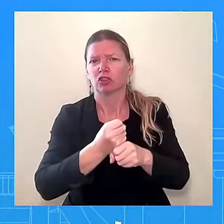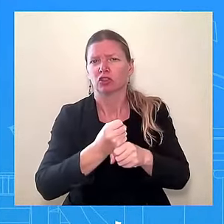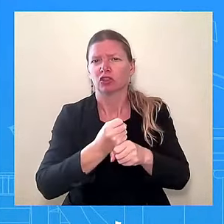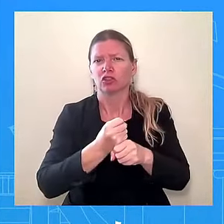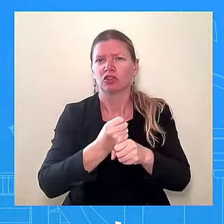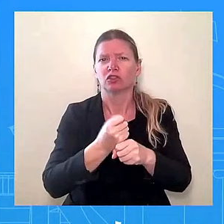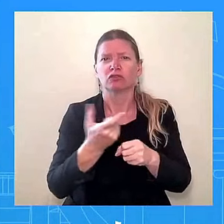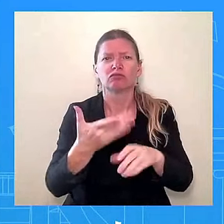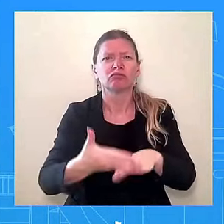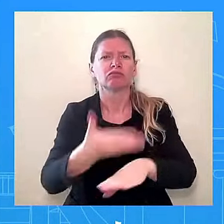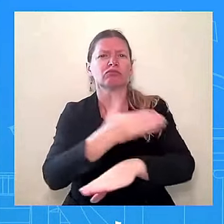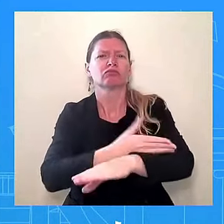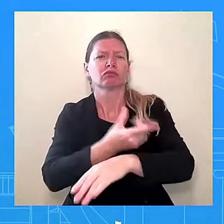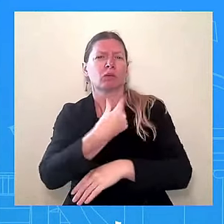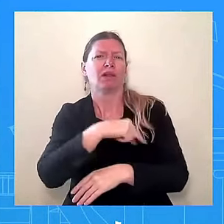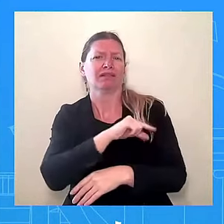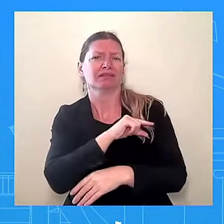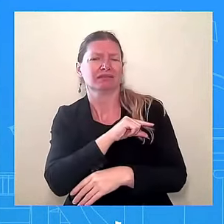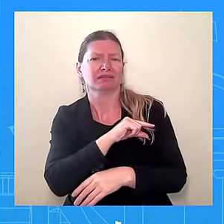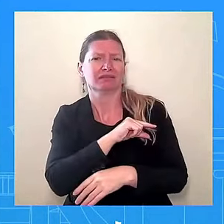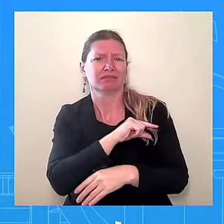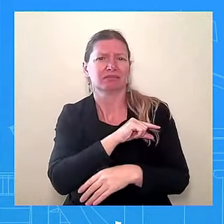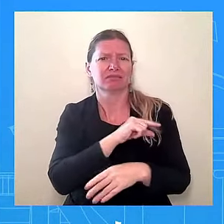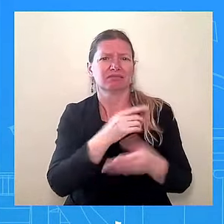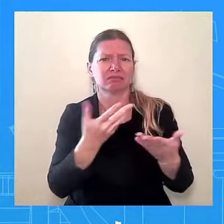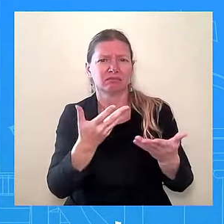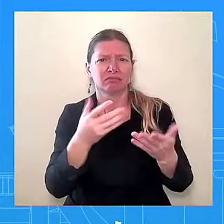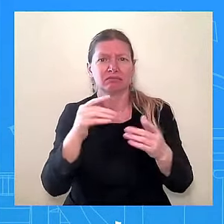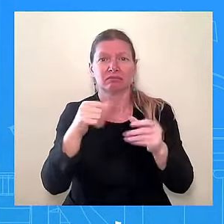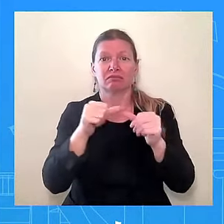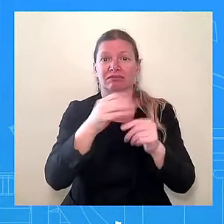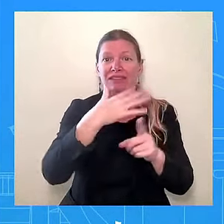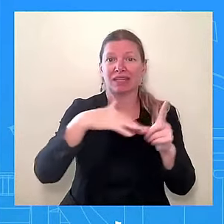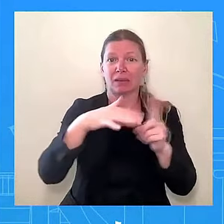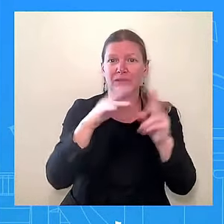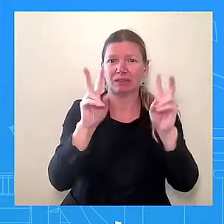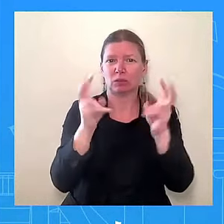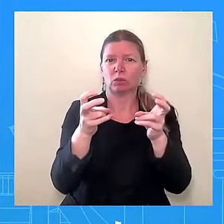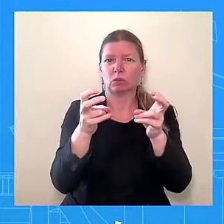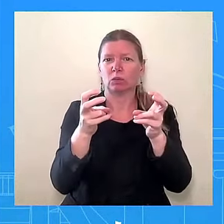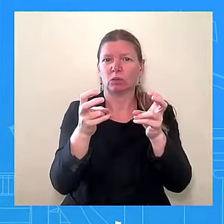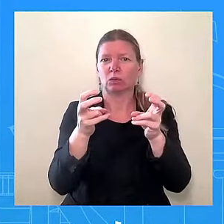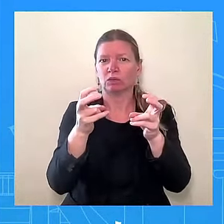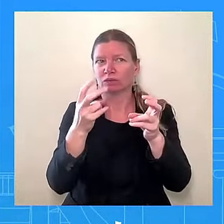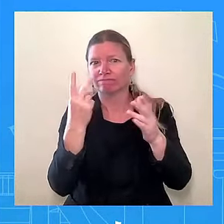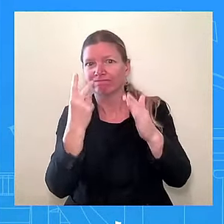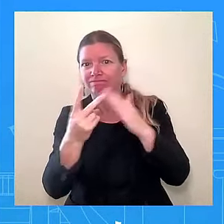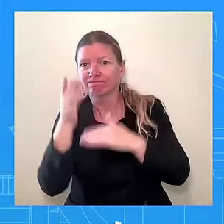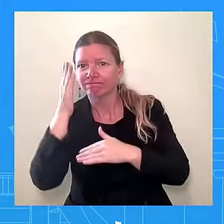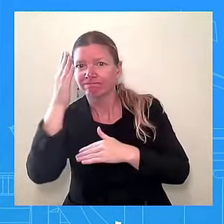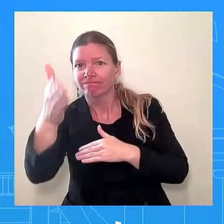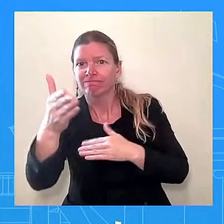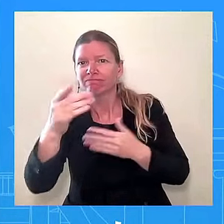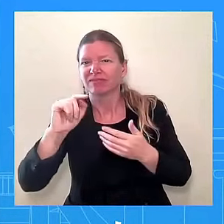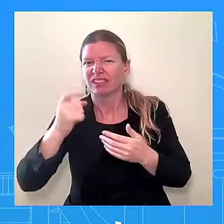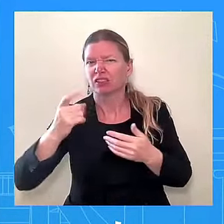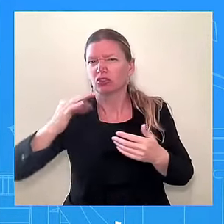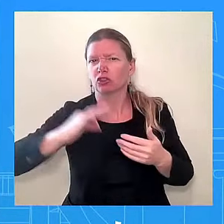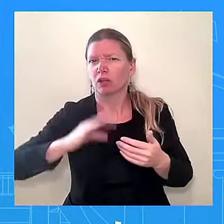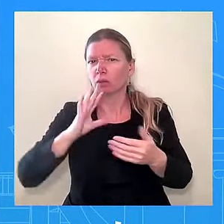that tax credit, which is extremely important, because it's what's going to make it cost-effective to produce the fuel. So